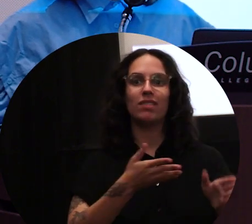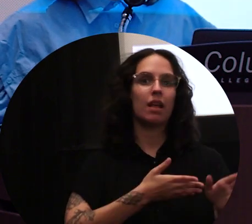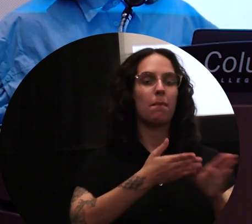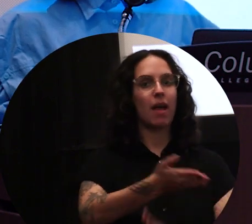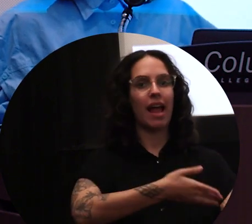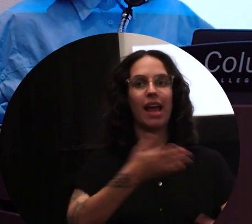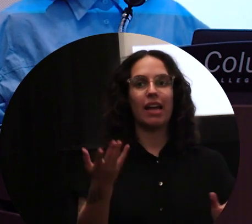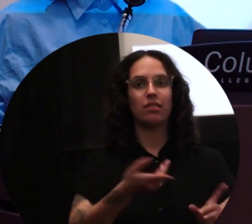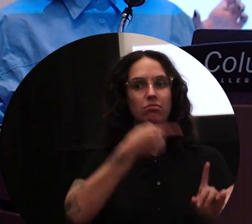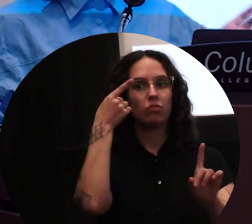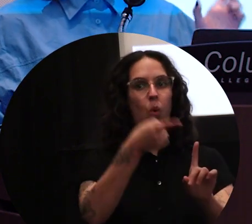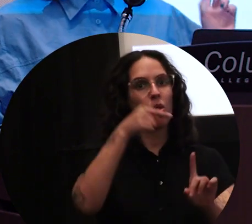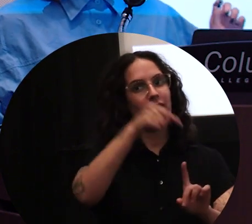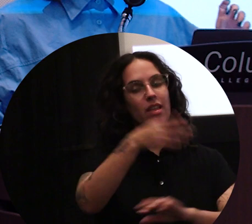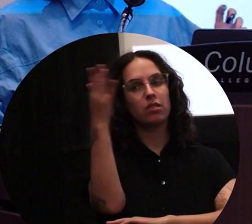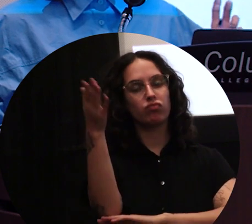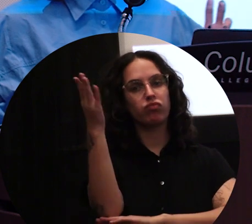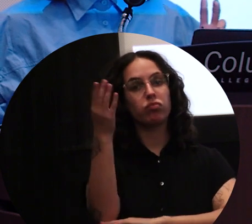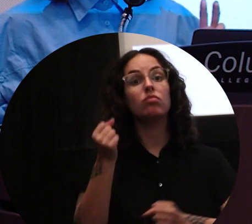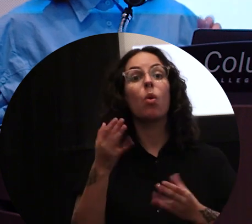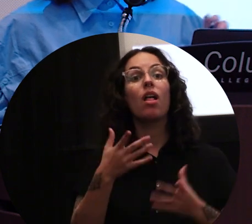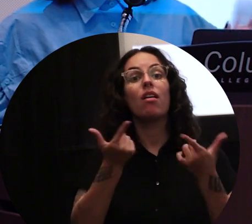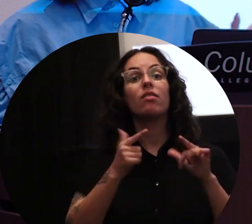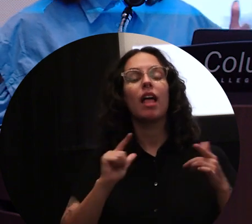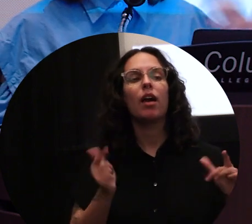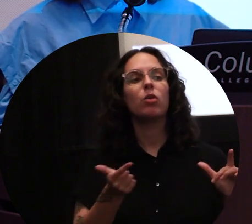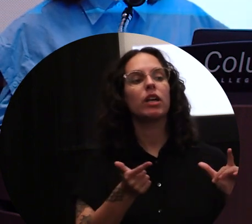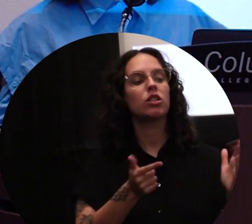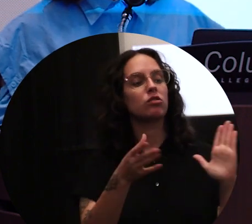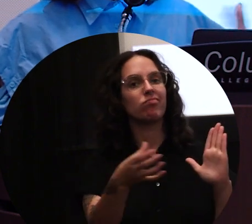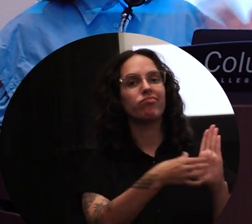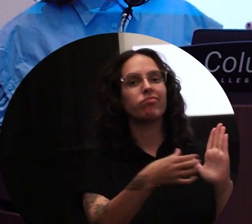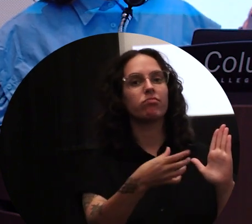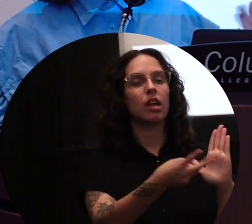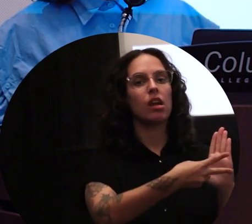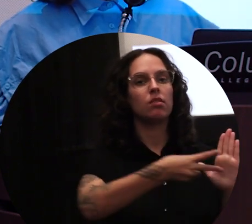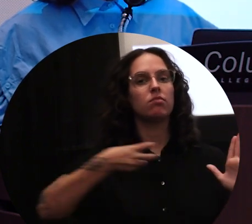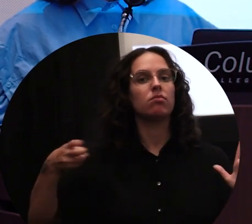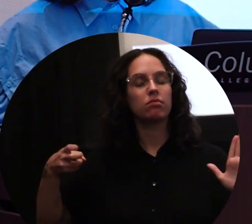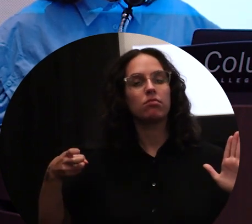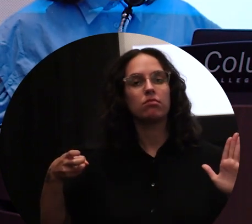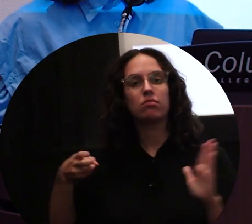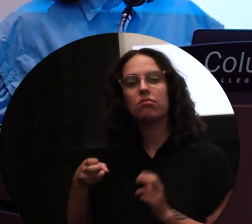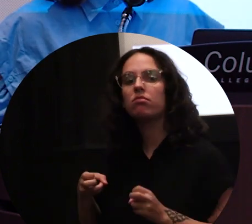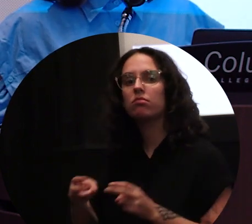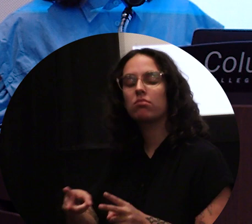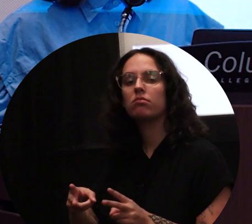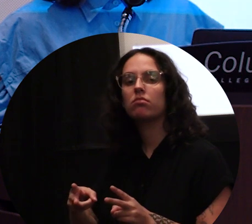these talks. And so a lot of these languages pulled from these these lectures or these this conference talks.